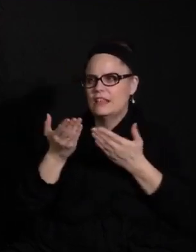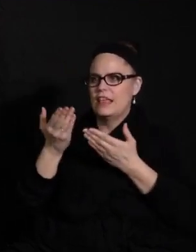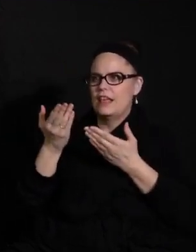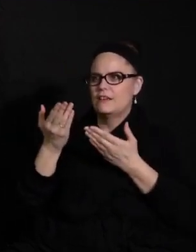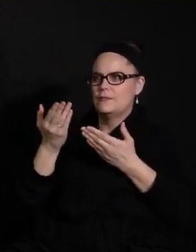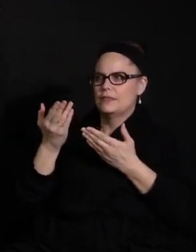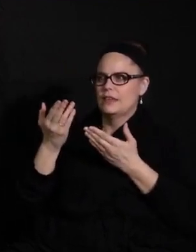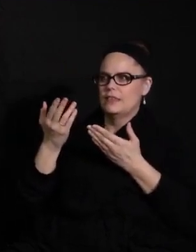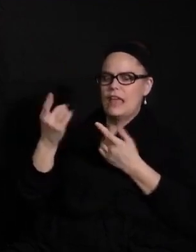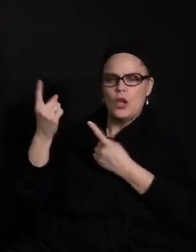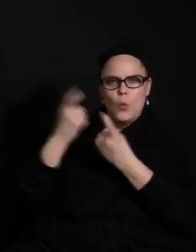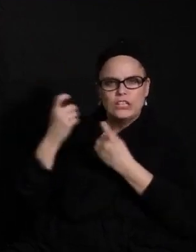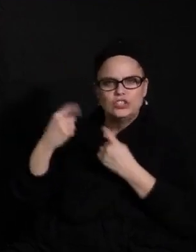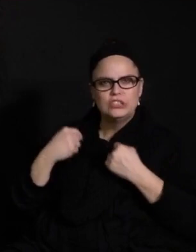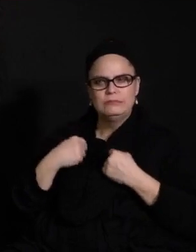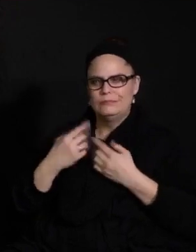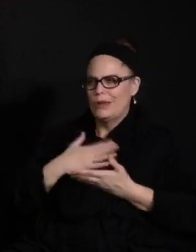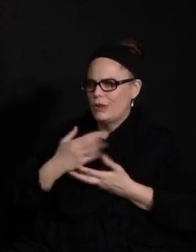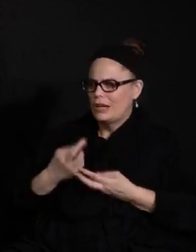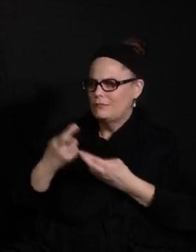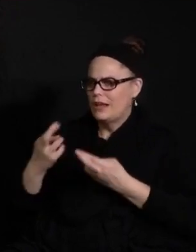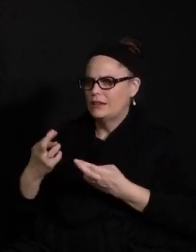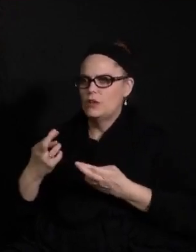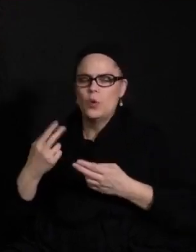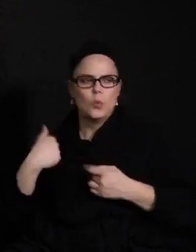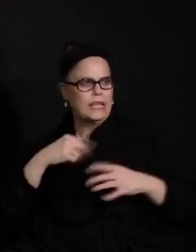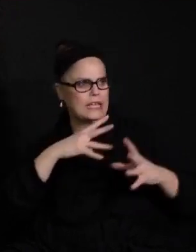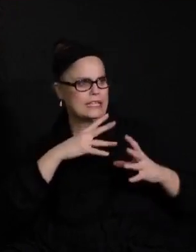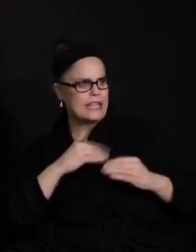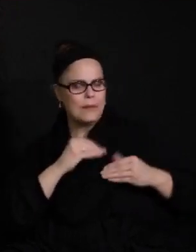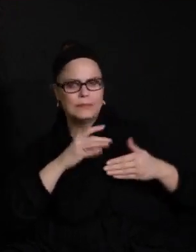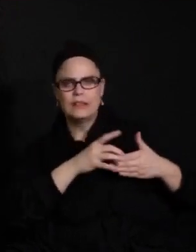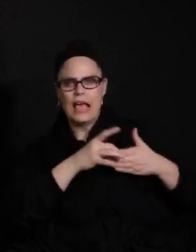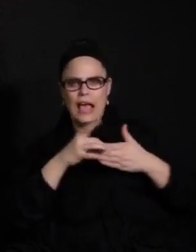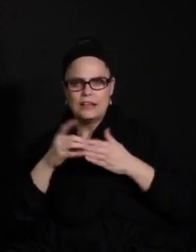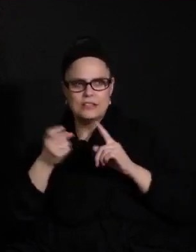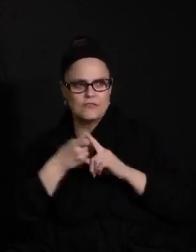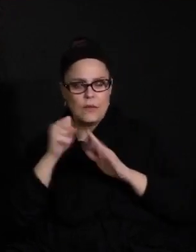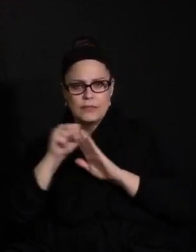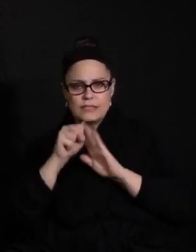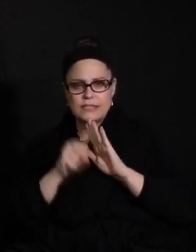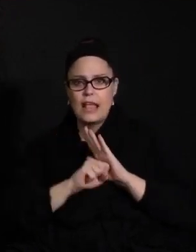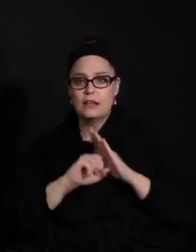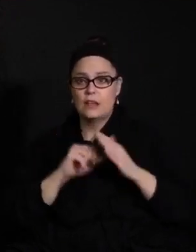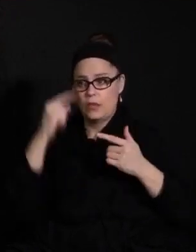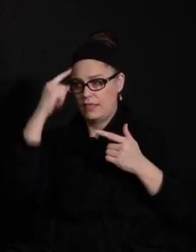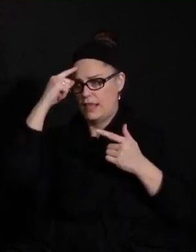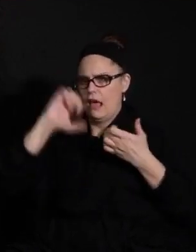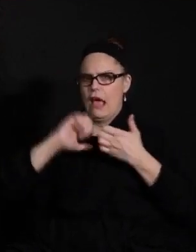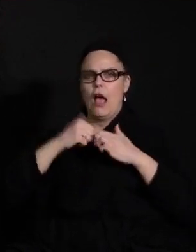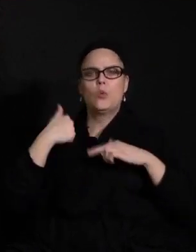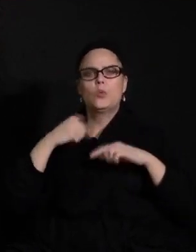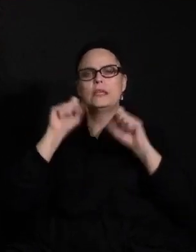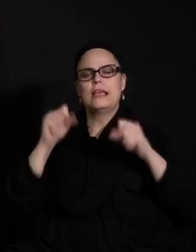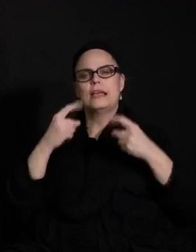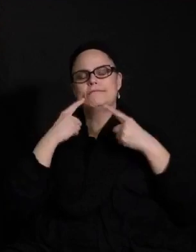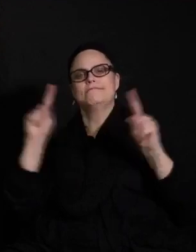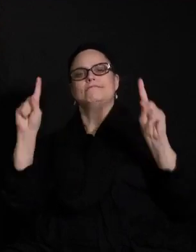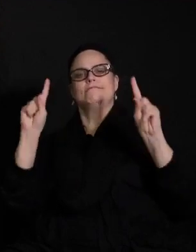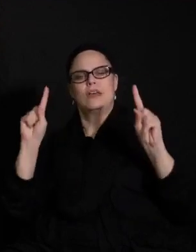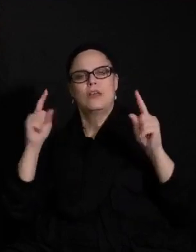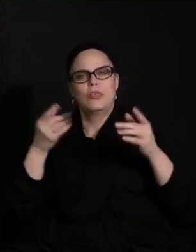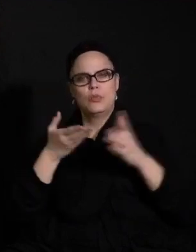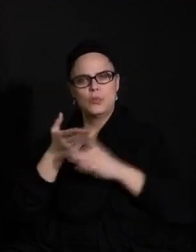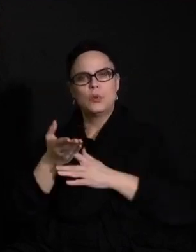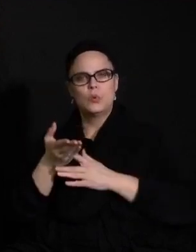recommendations. They take guidance that we get from the state and they say, how can we make this happen in St. Paul Public Schools? And